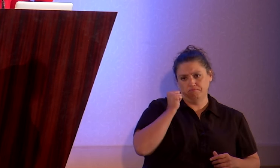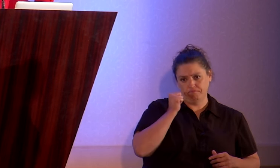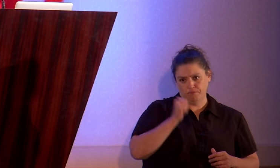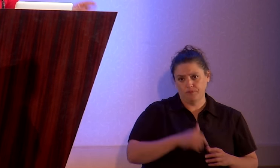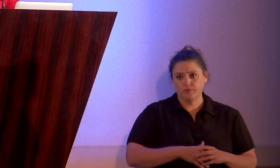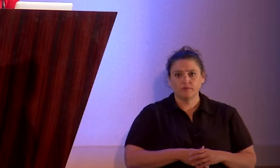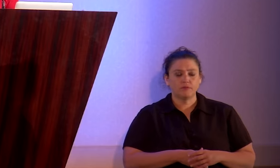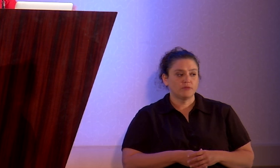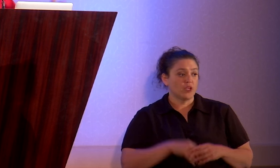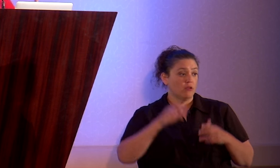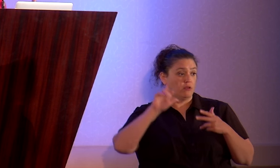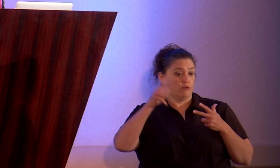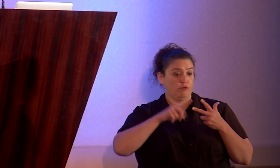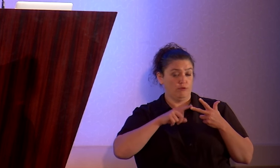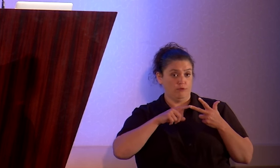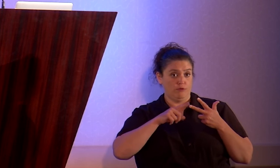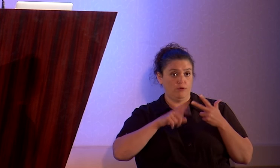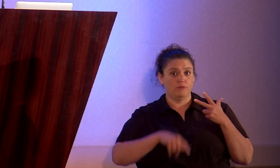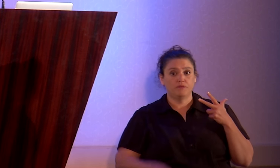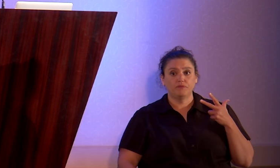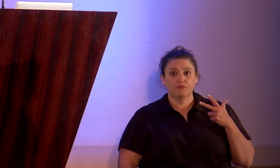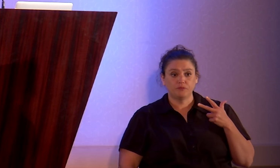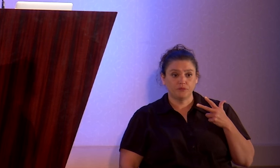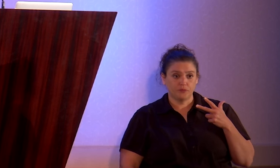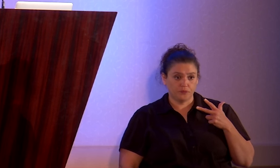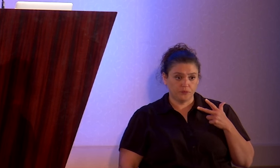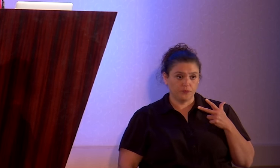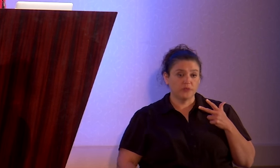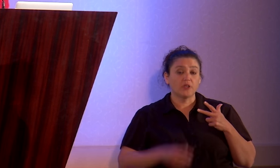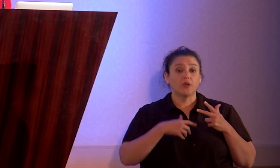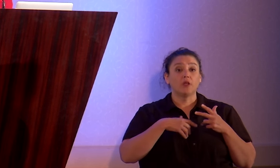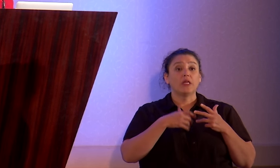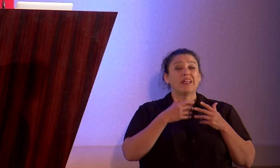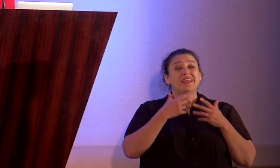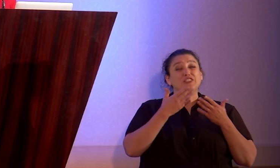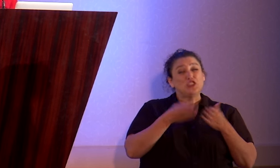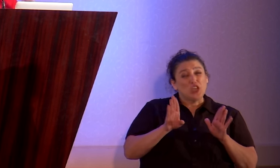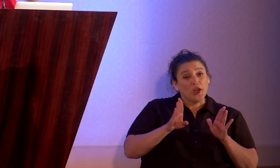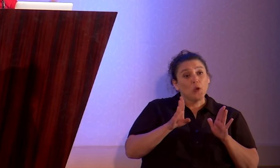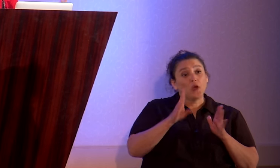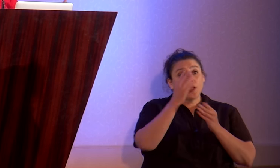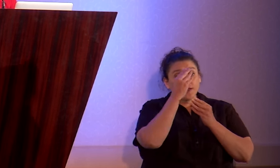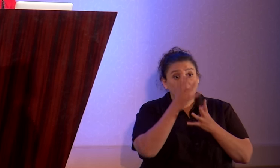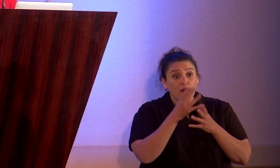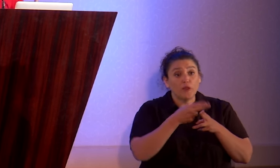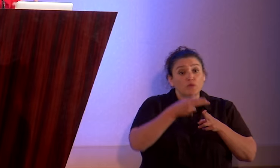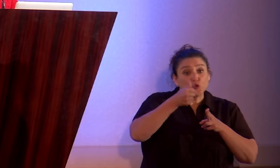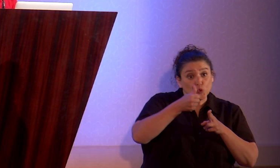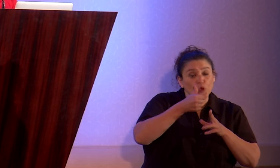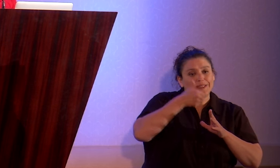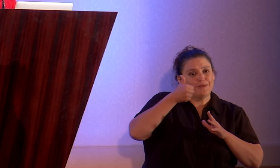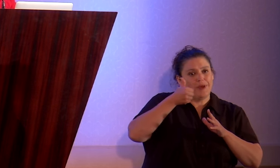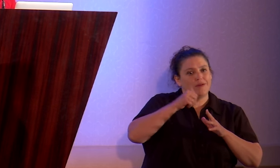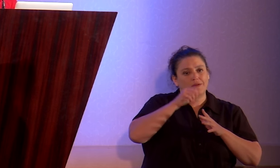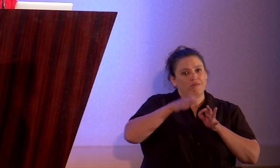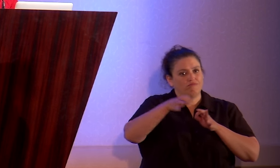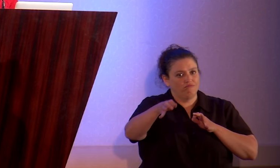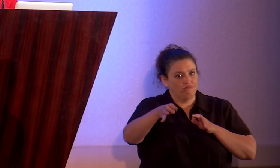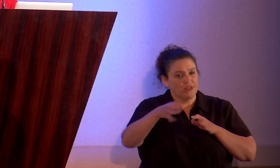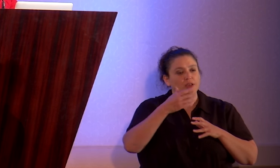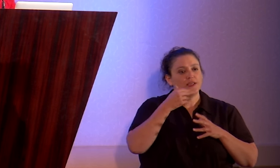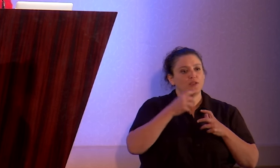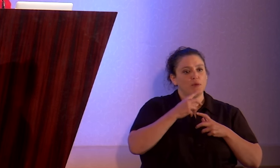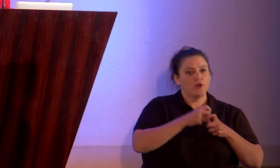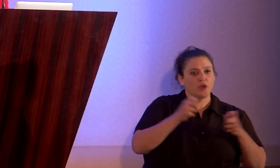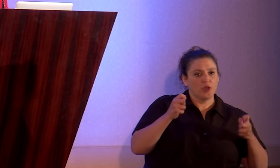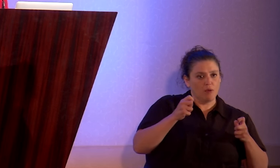Number three, in general, sooner is better. If it's at all possible, it is generally better to come out